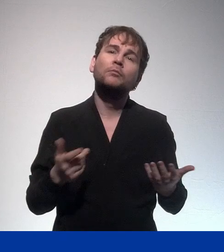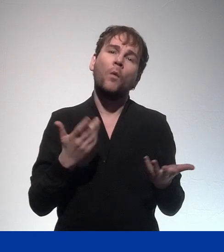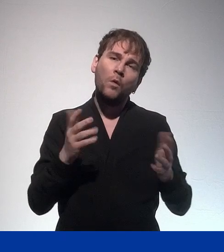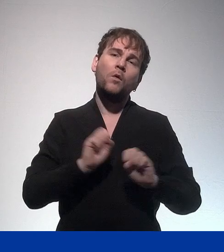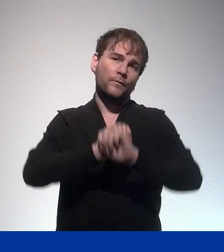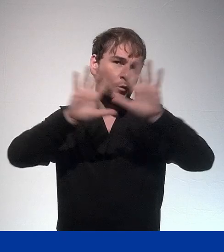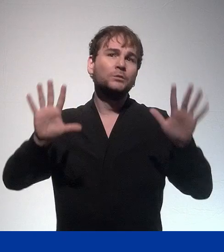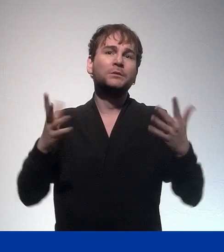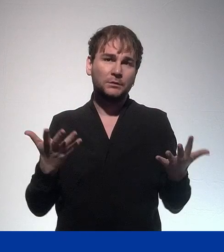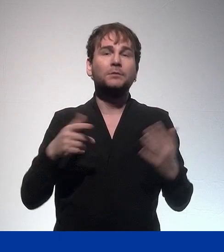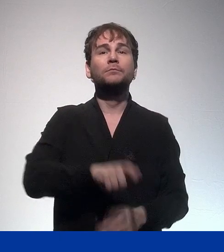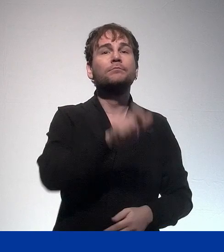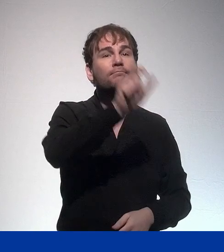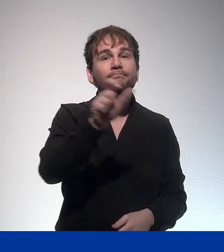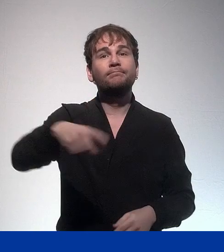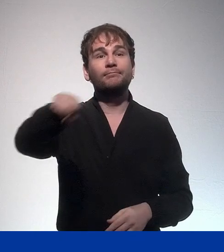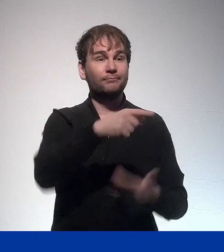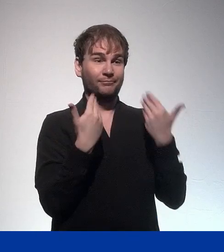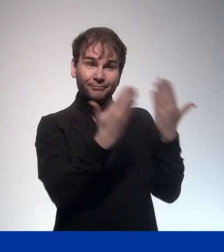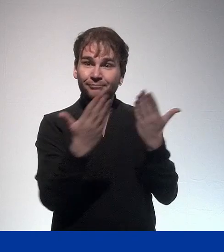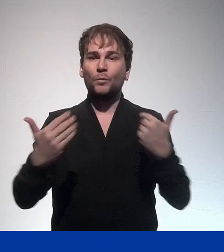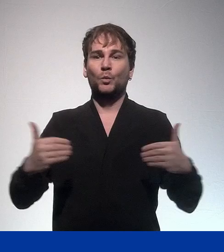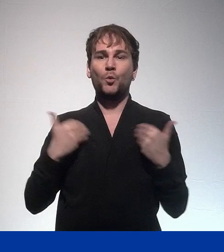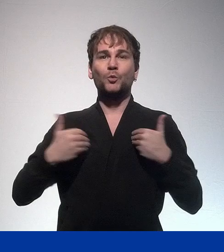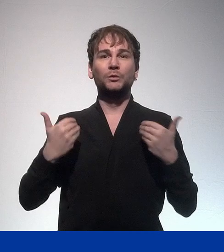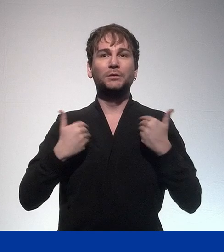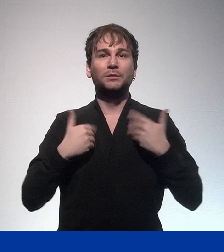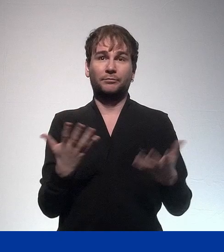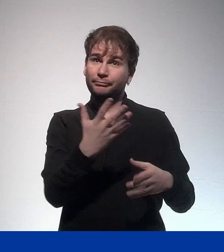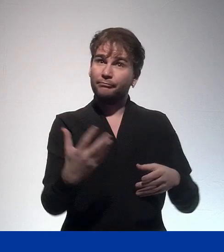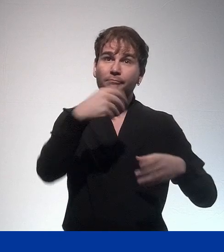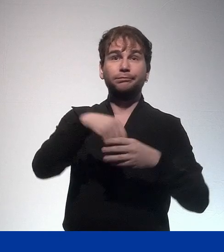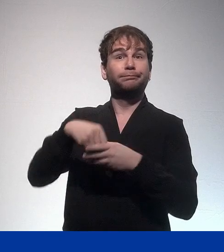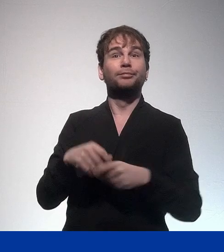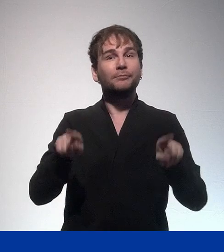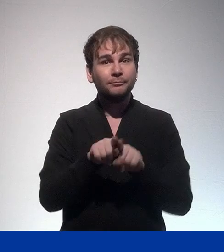the youth workers who work on a daily basis with young people on the ground.